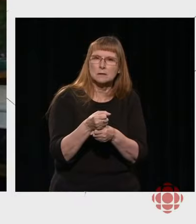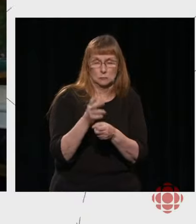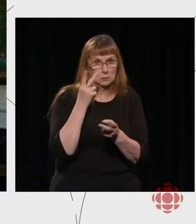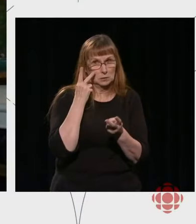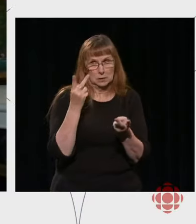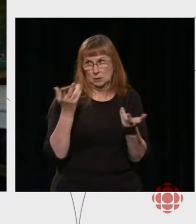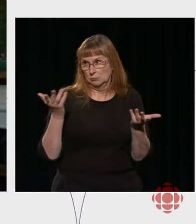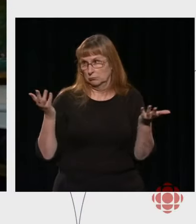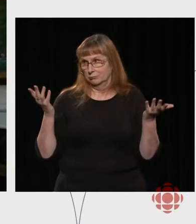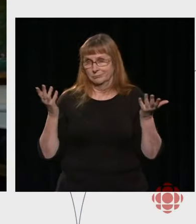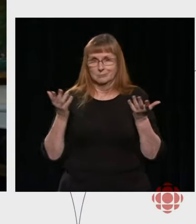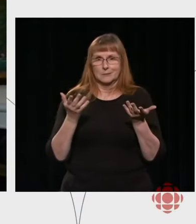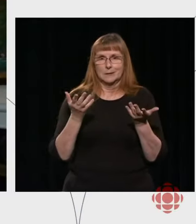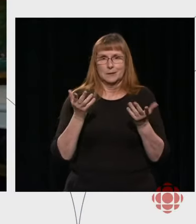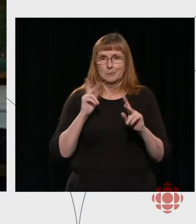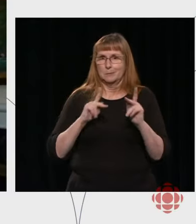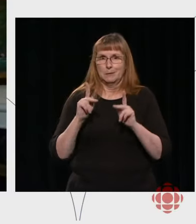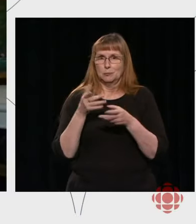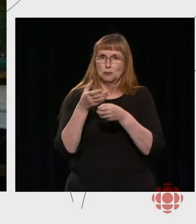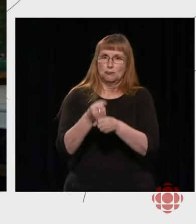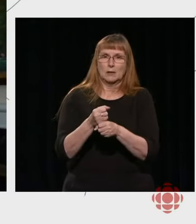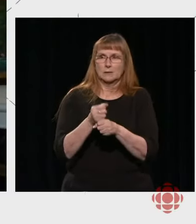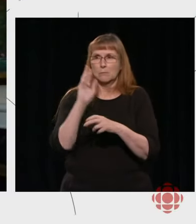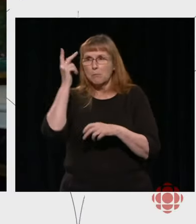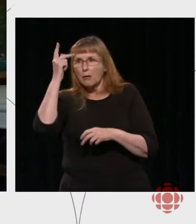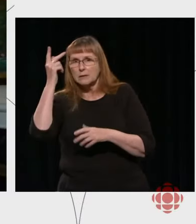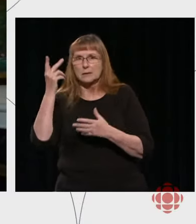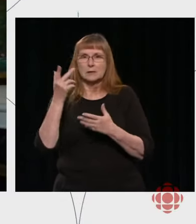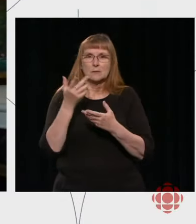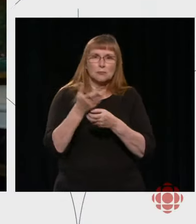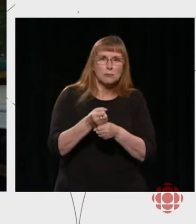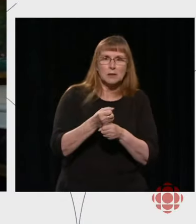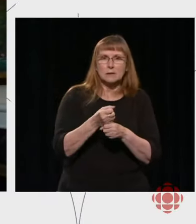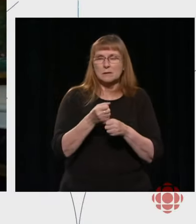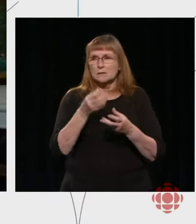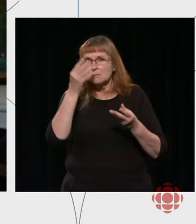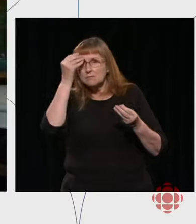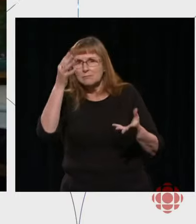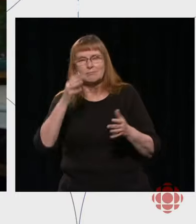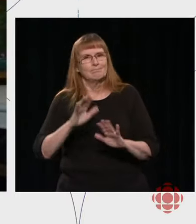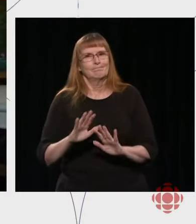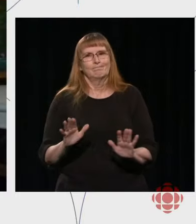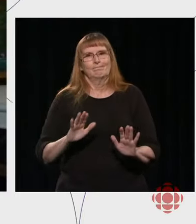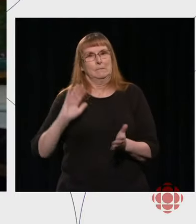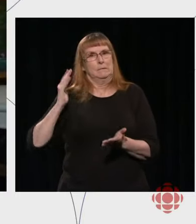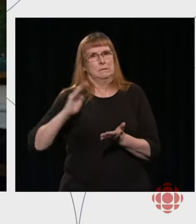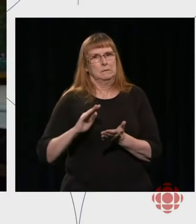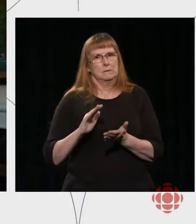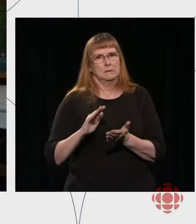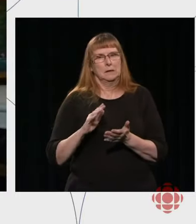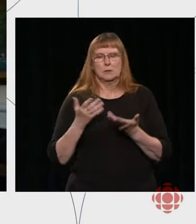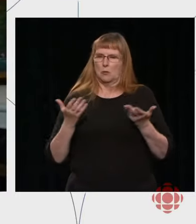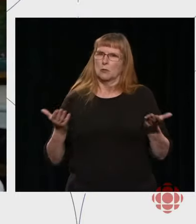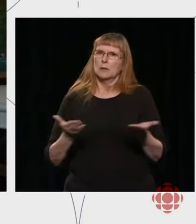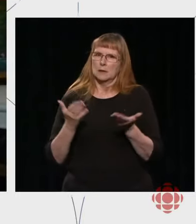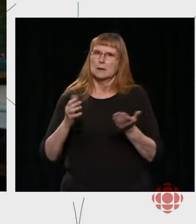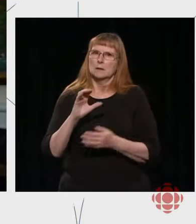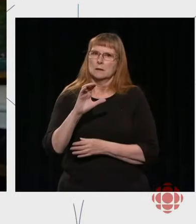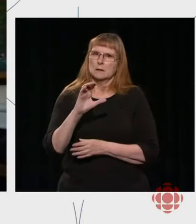committed resources in our disinformation unit at CBC and Les Descripteurs at Radio Canada to